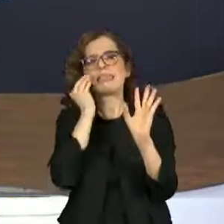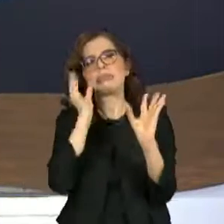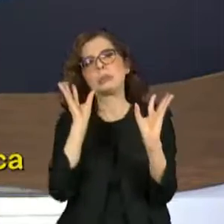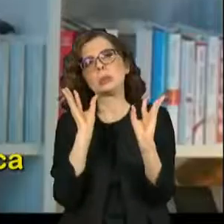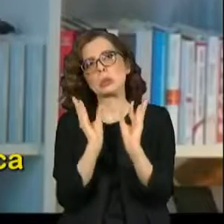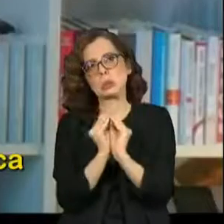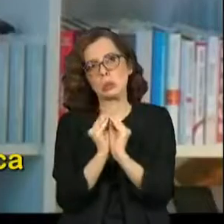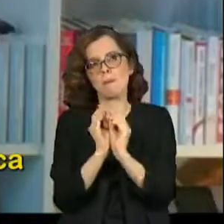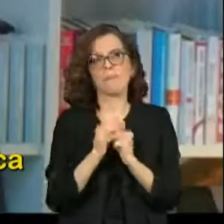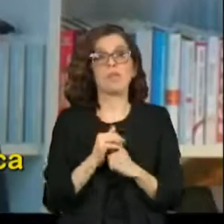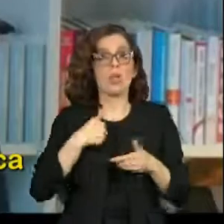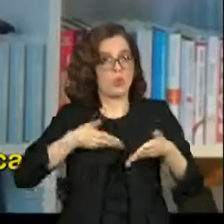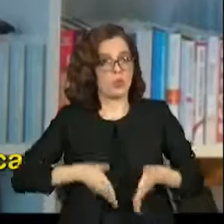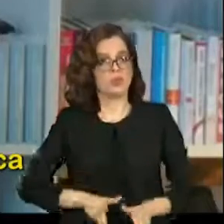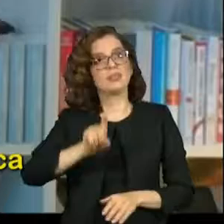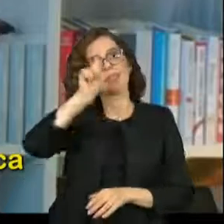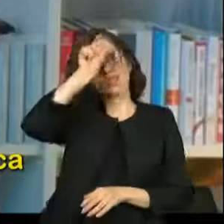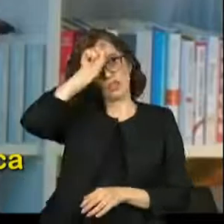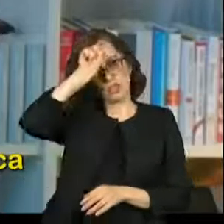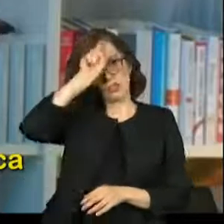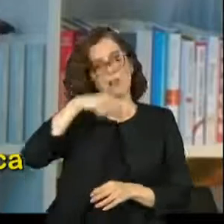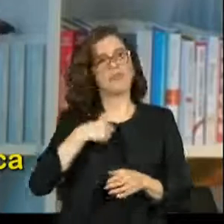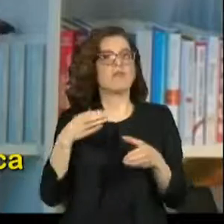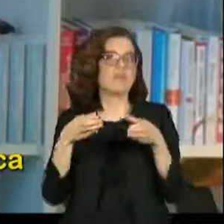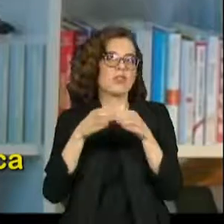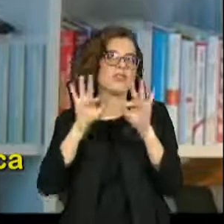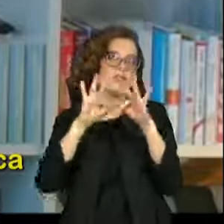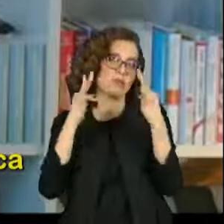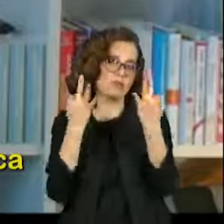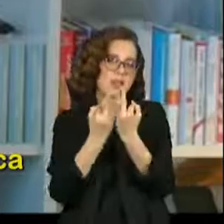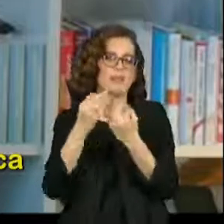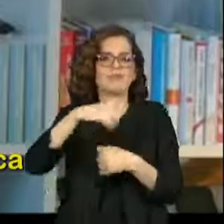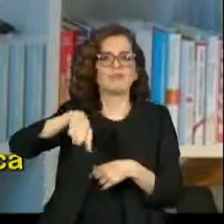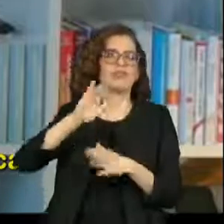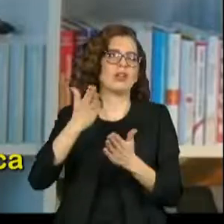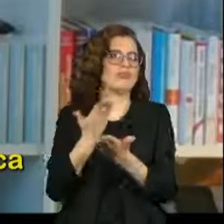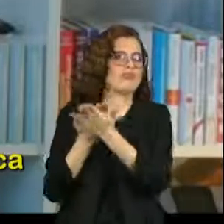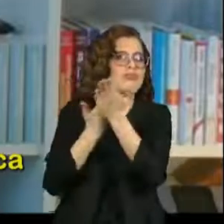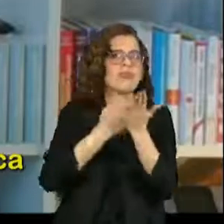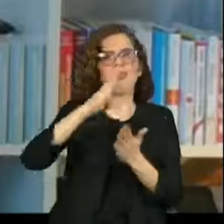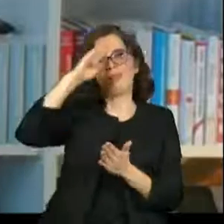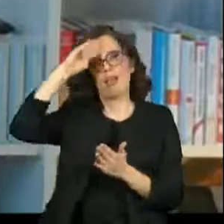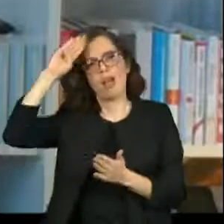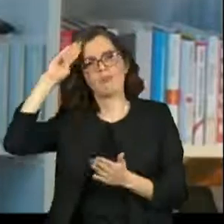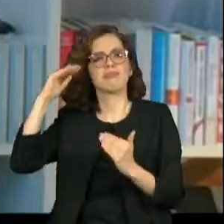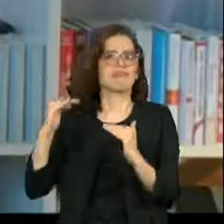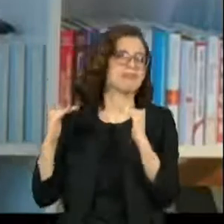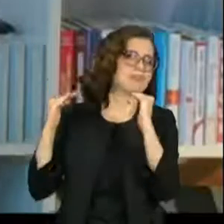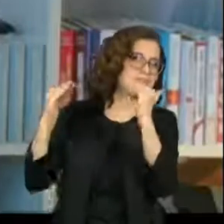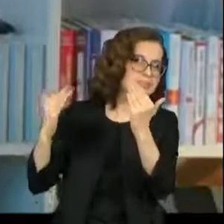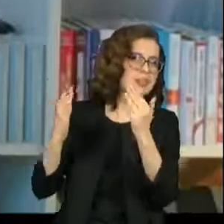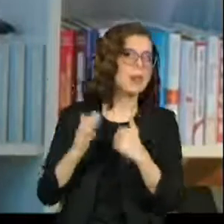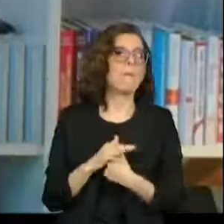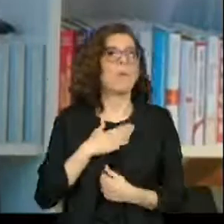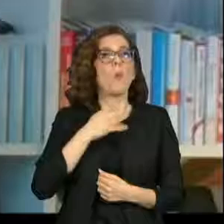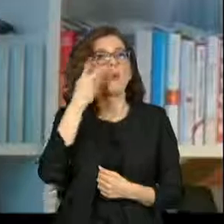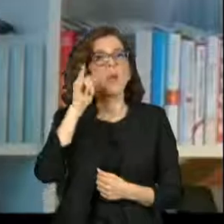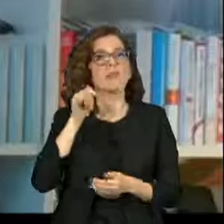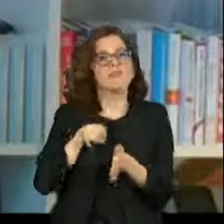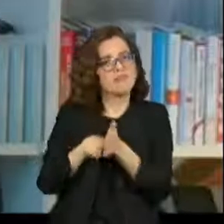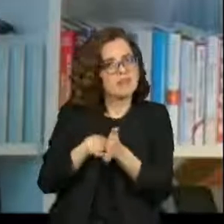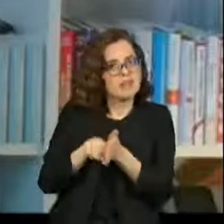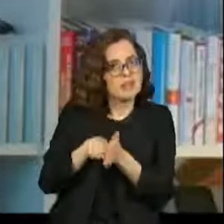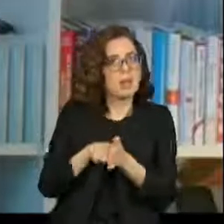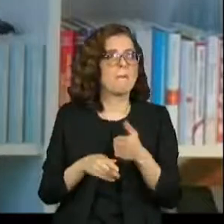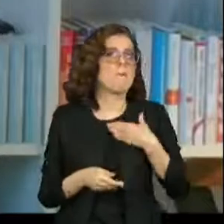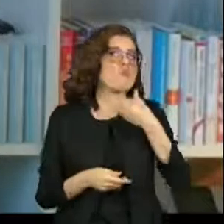is I was born in Egypt and I came from actually quite an academic family. My father was a scientist.